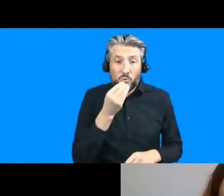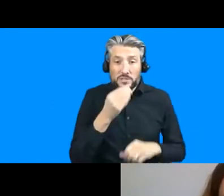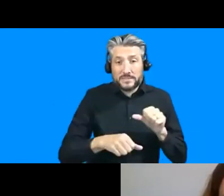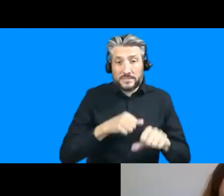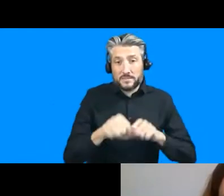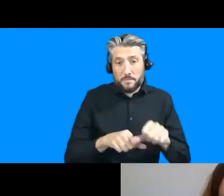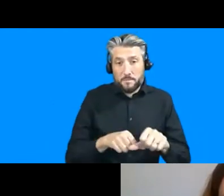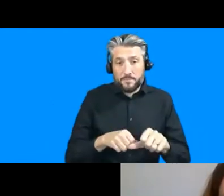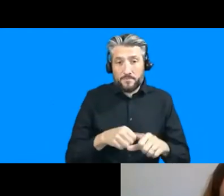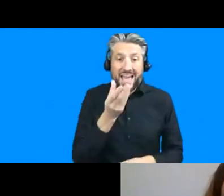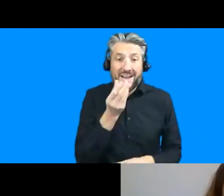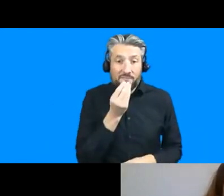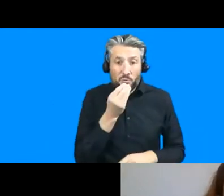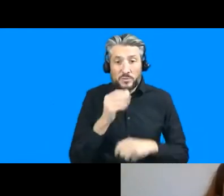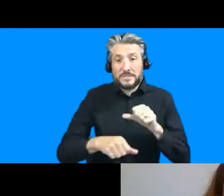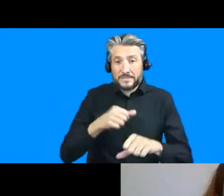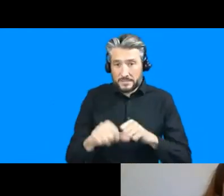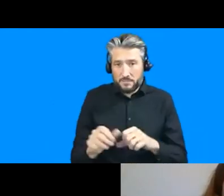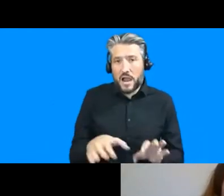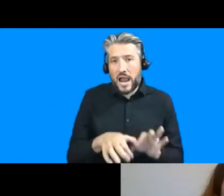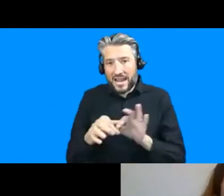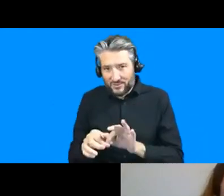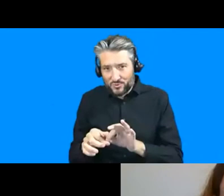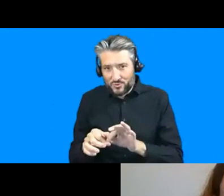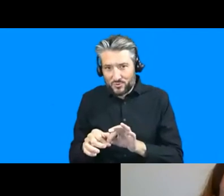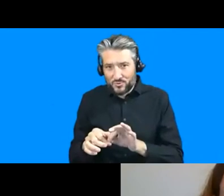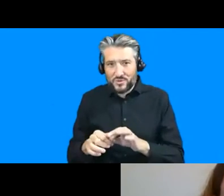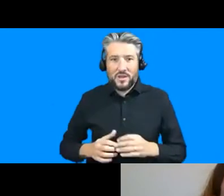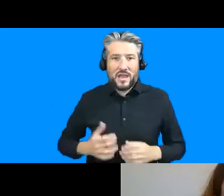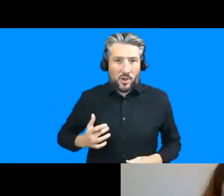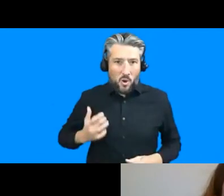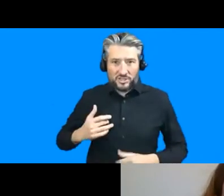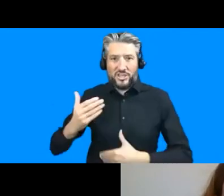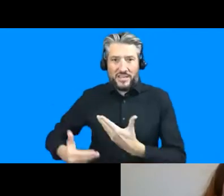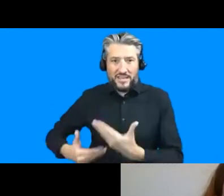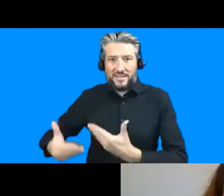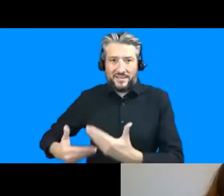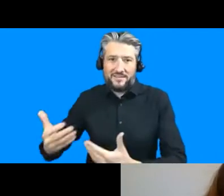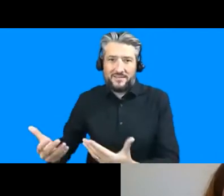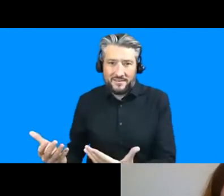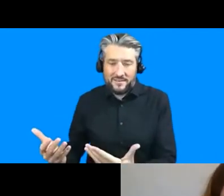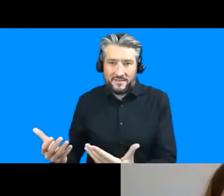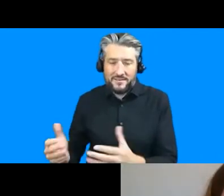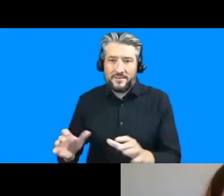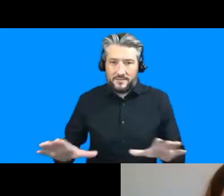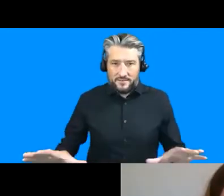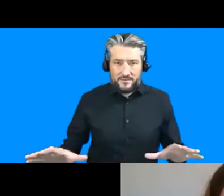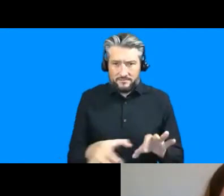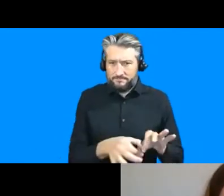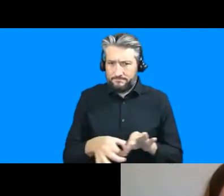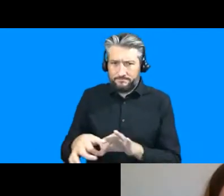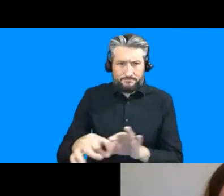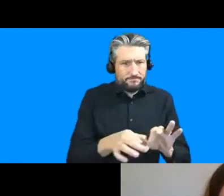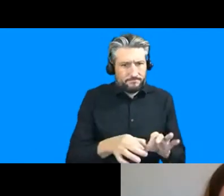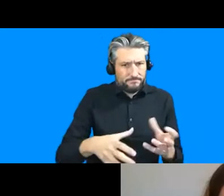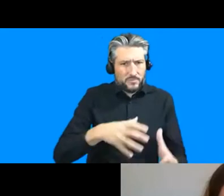uh we do need to take account of them now that doesn't preclude us from recognizing that uh you know there